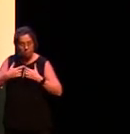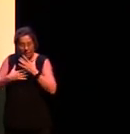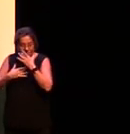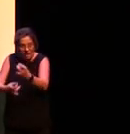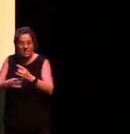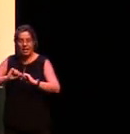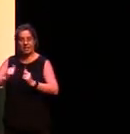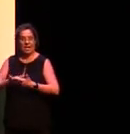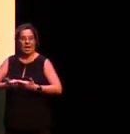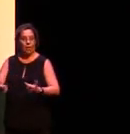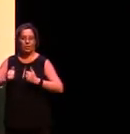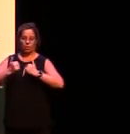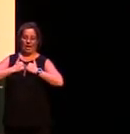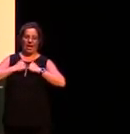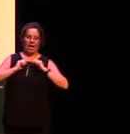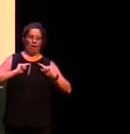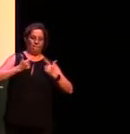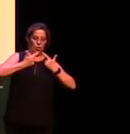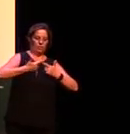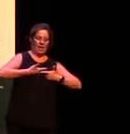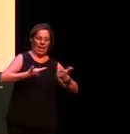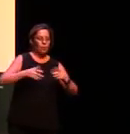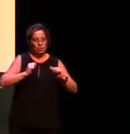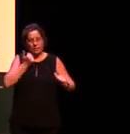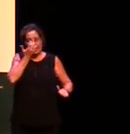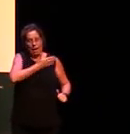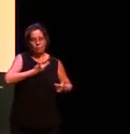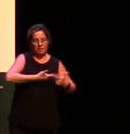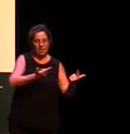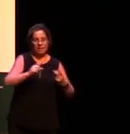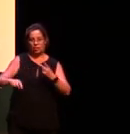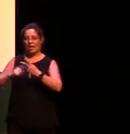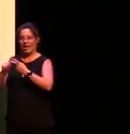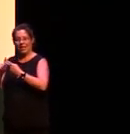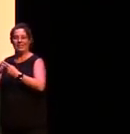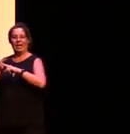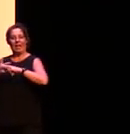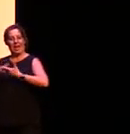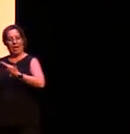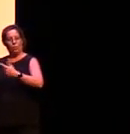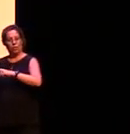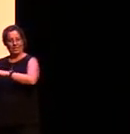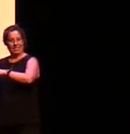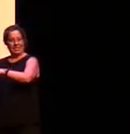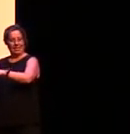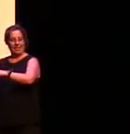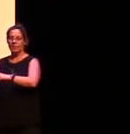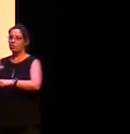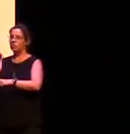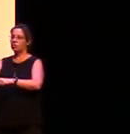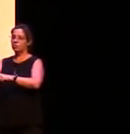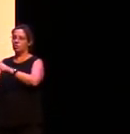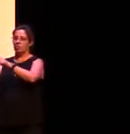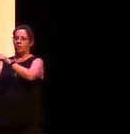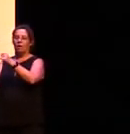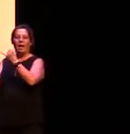our second our first language is Aboriginal language yes our second language is English yes Greg beside me we as